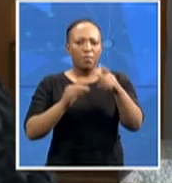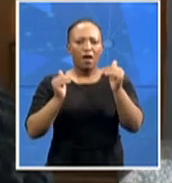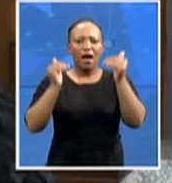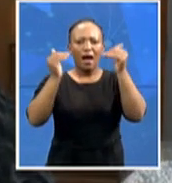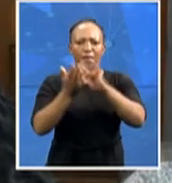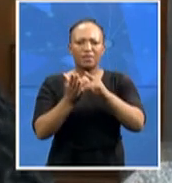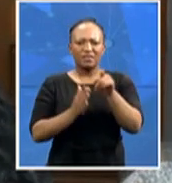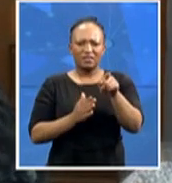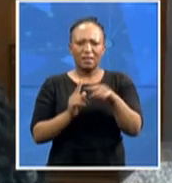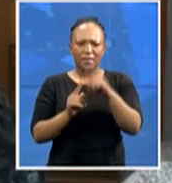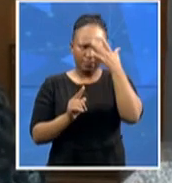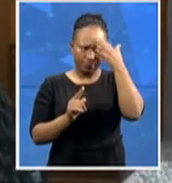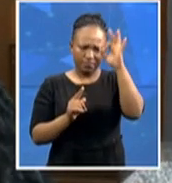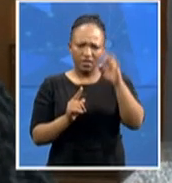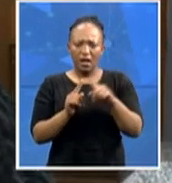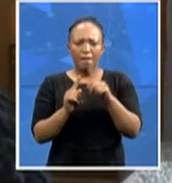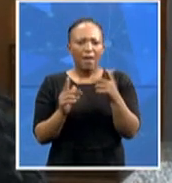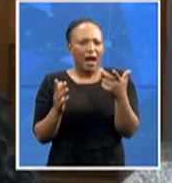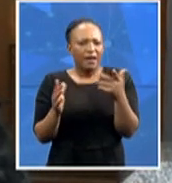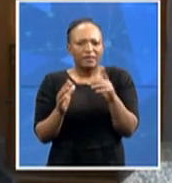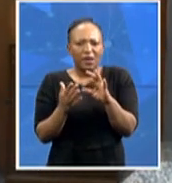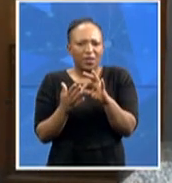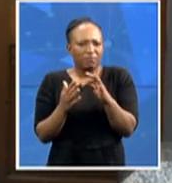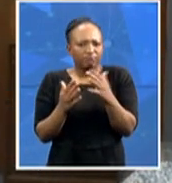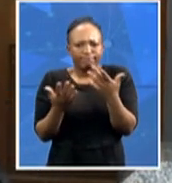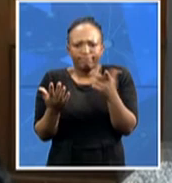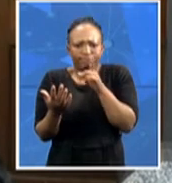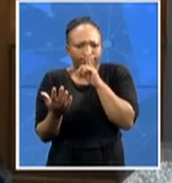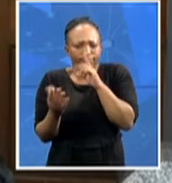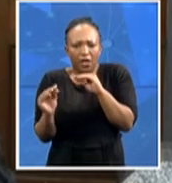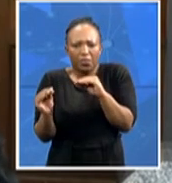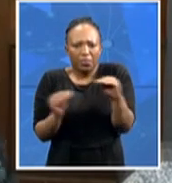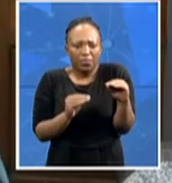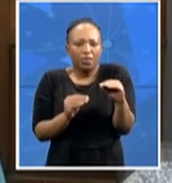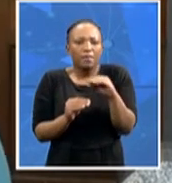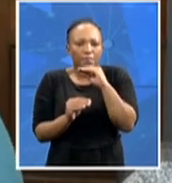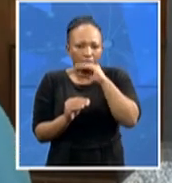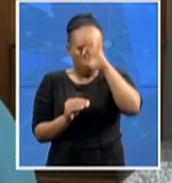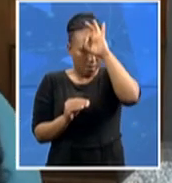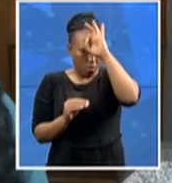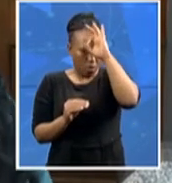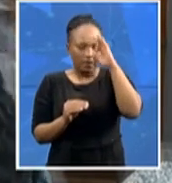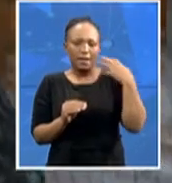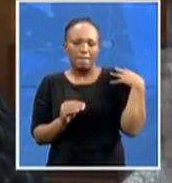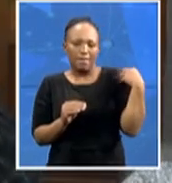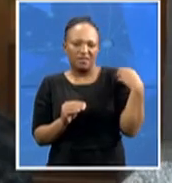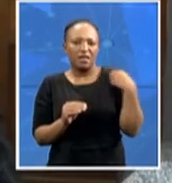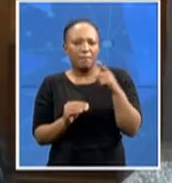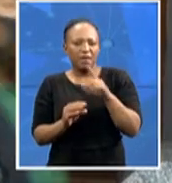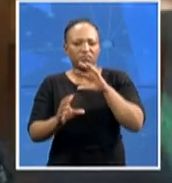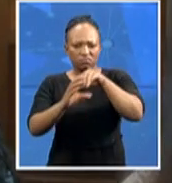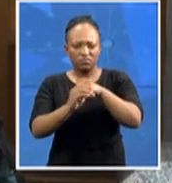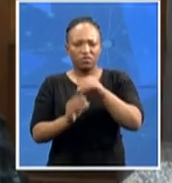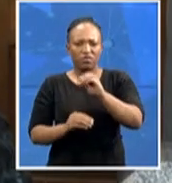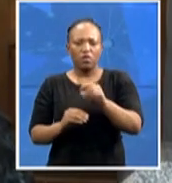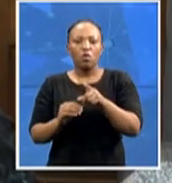It's high time that the police minister himself also concerns himself with some of these things. The criminal justice system is literally our